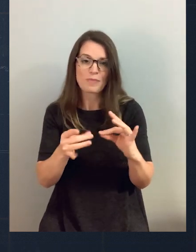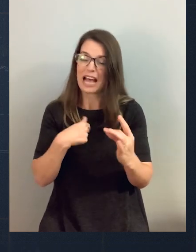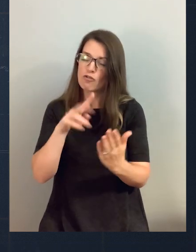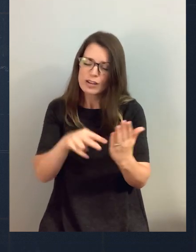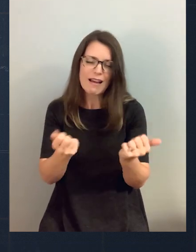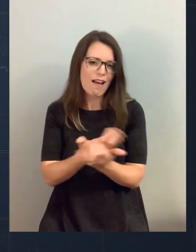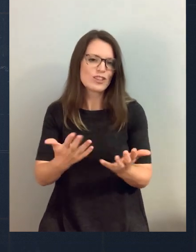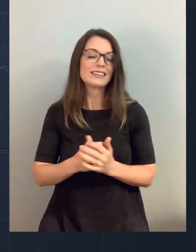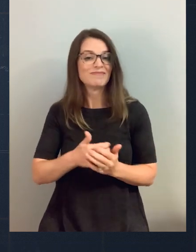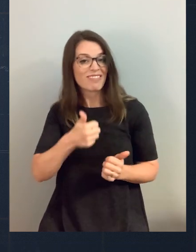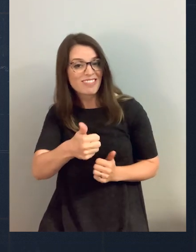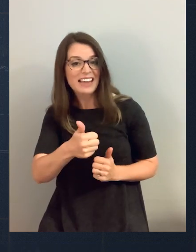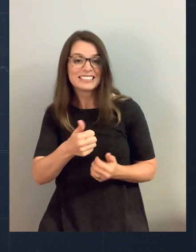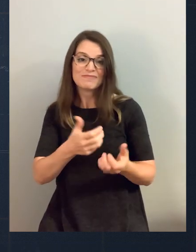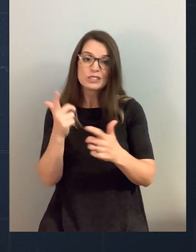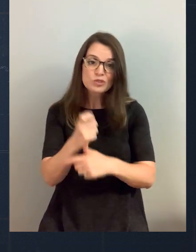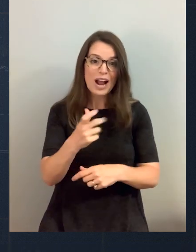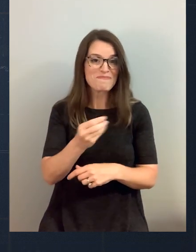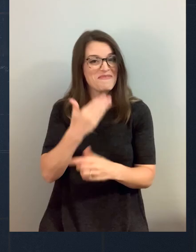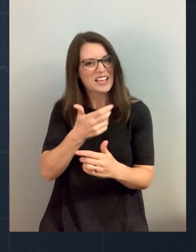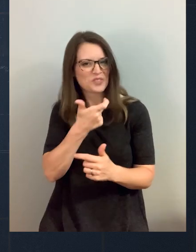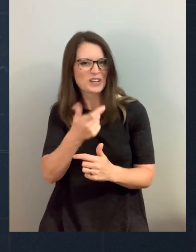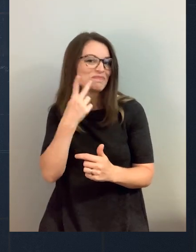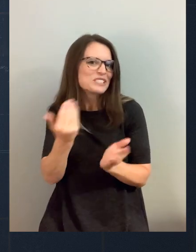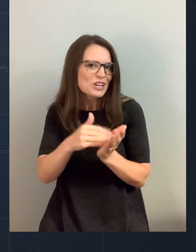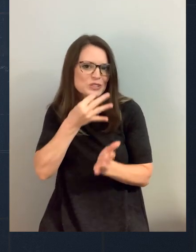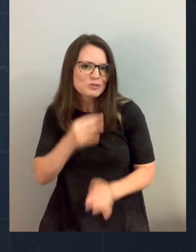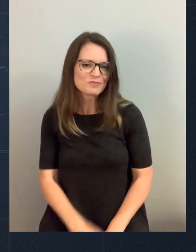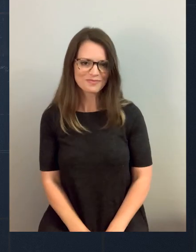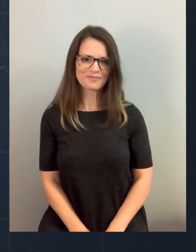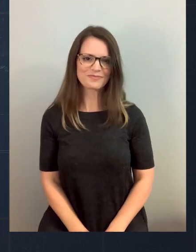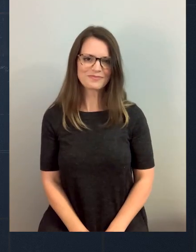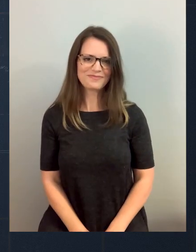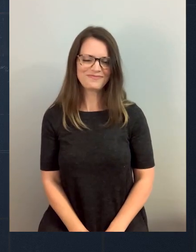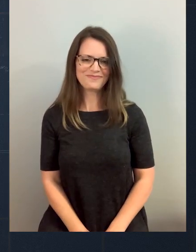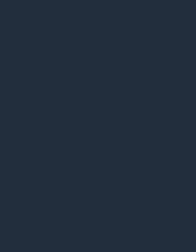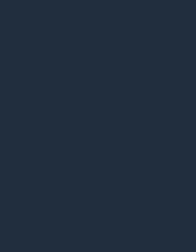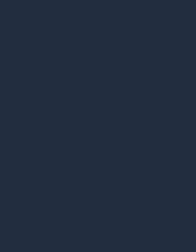Read them all. Like, subscribe, and thanks so much for watching. We'll see you again soon.